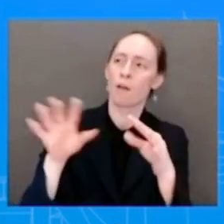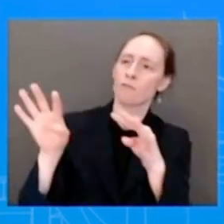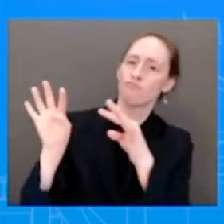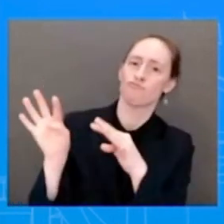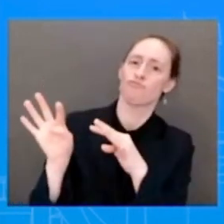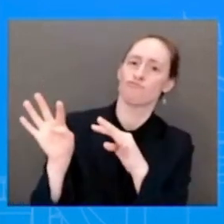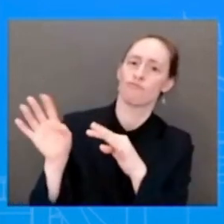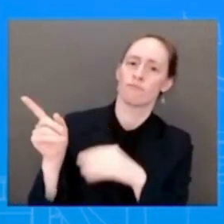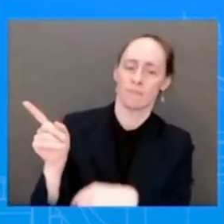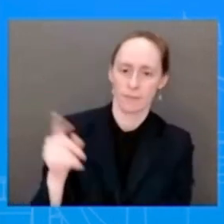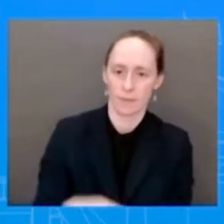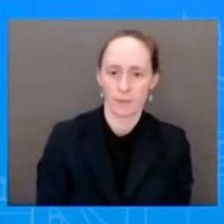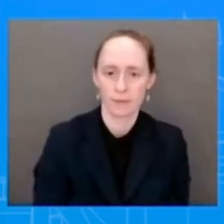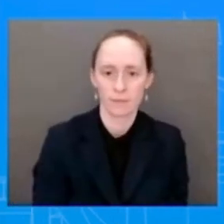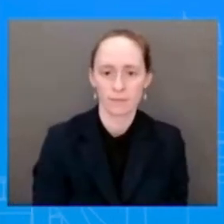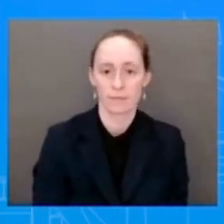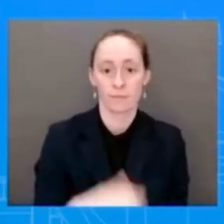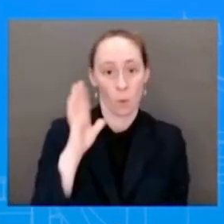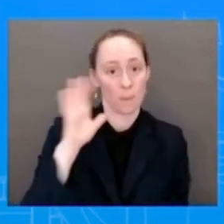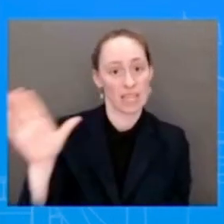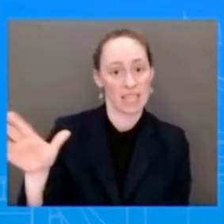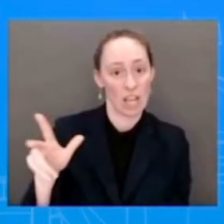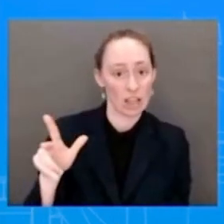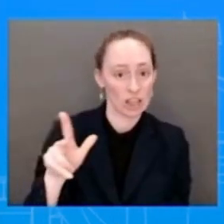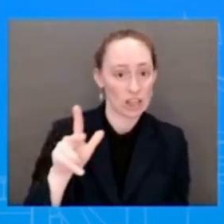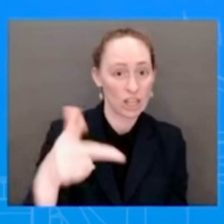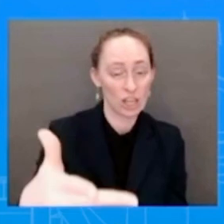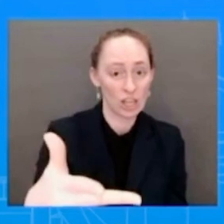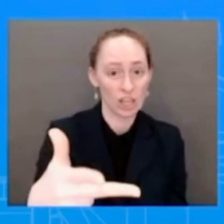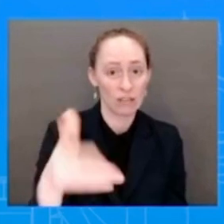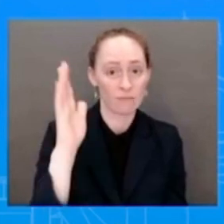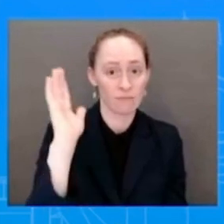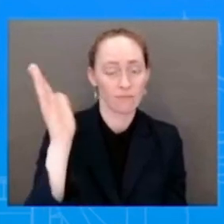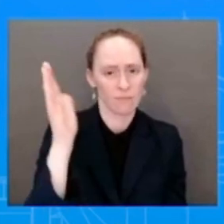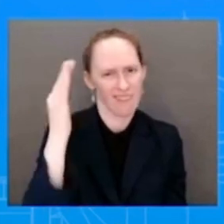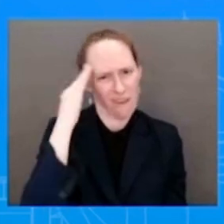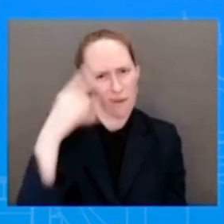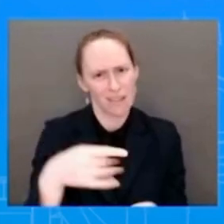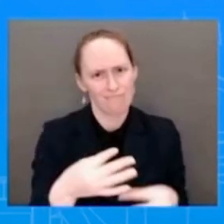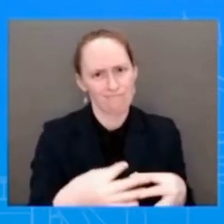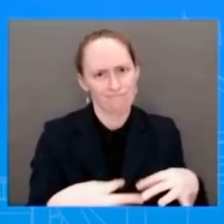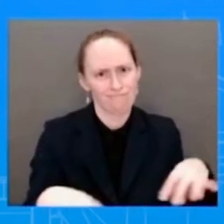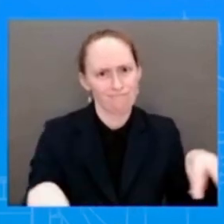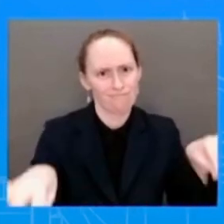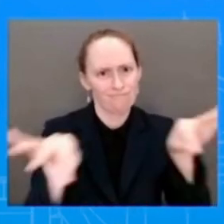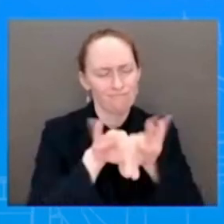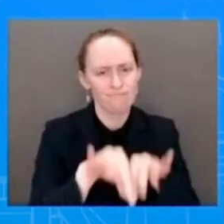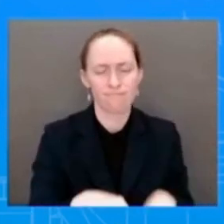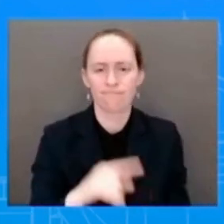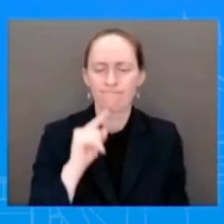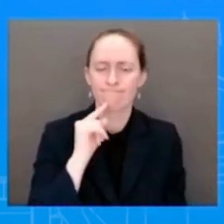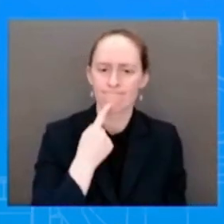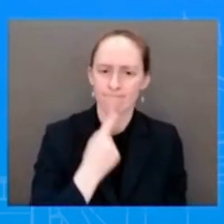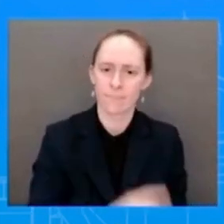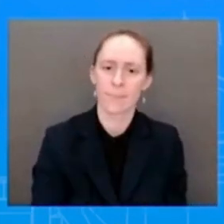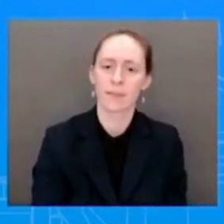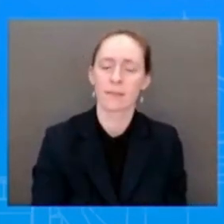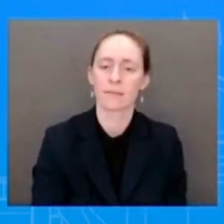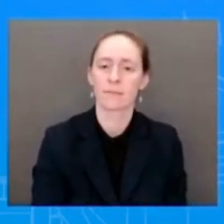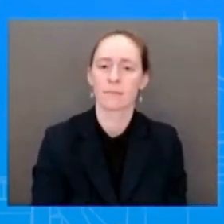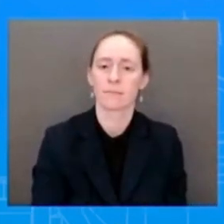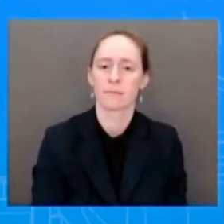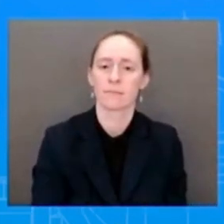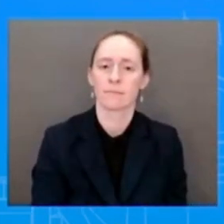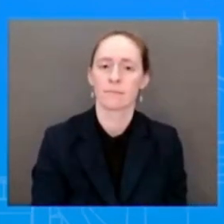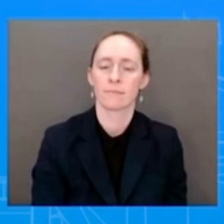And so he takes this very seriously. These types of speeches continue to evolve, sometimes until the final moments before being